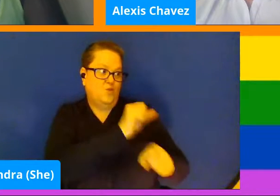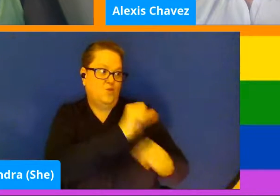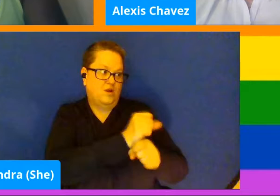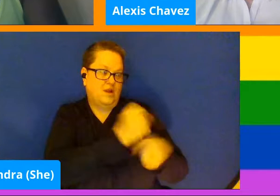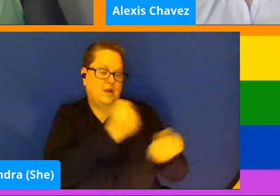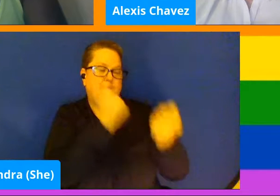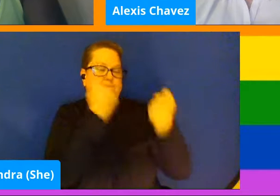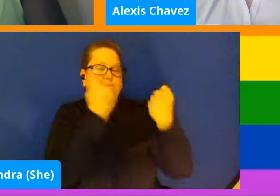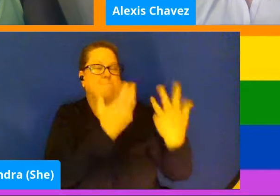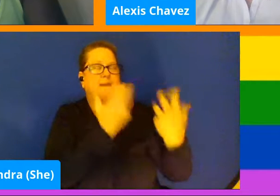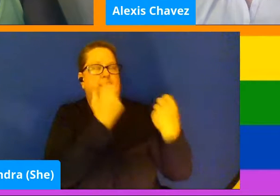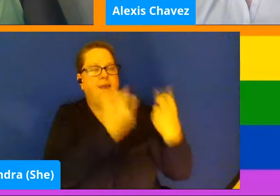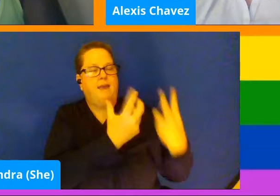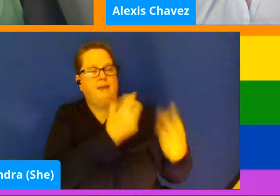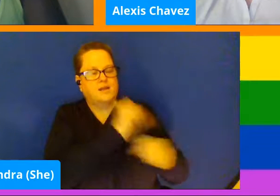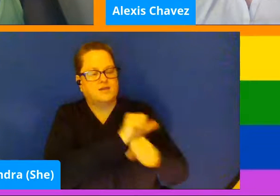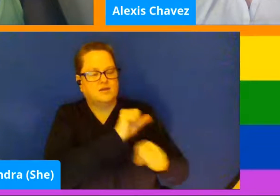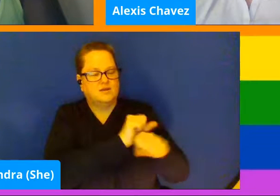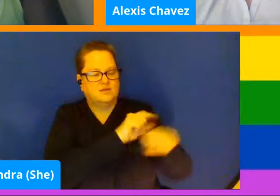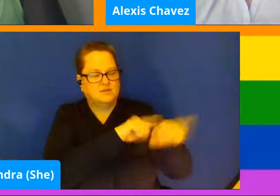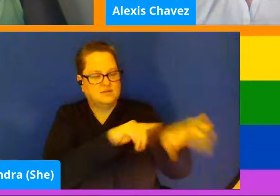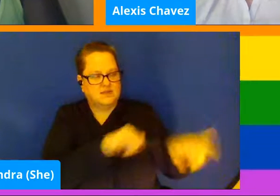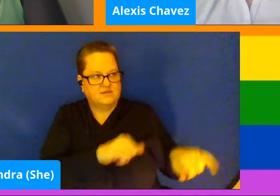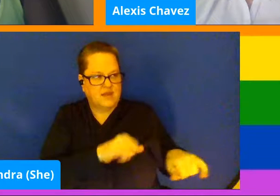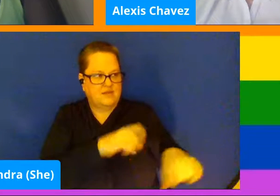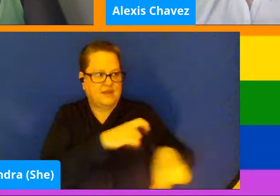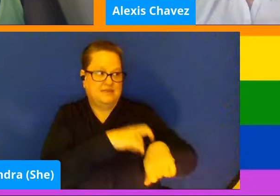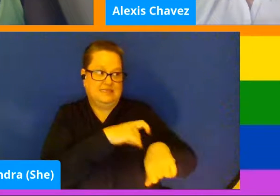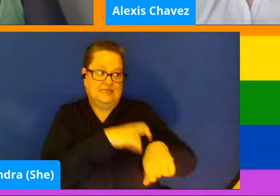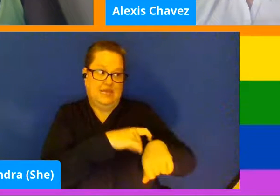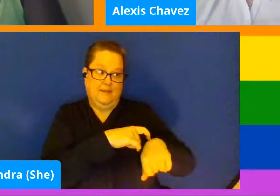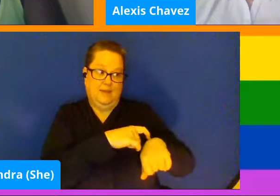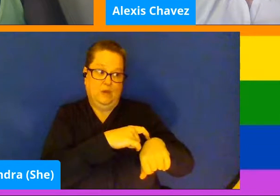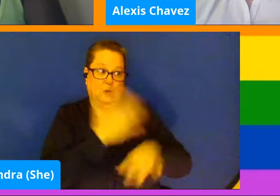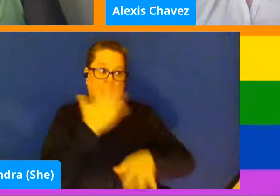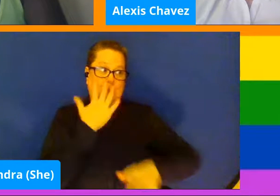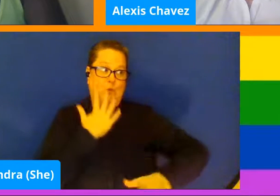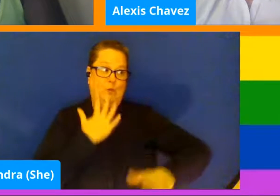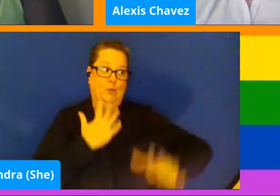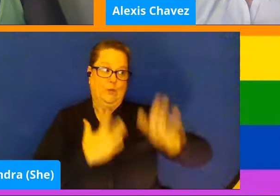and time is a luxury that they don't have.